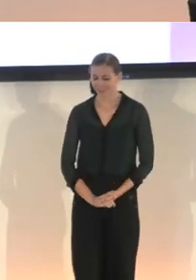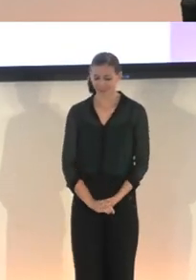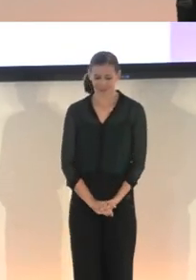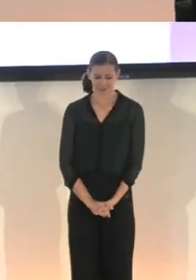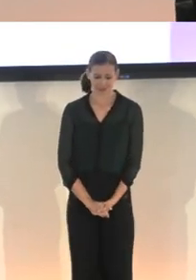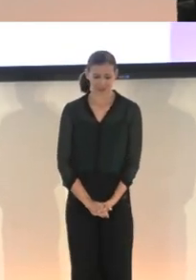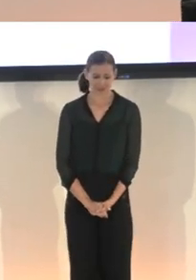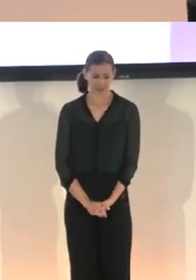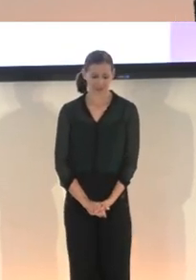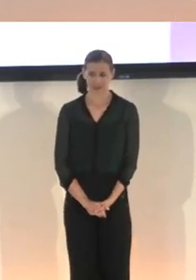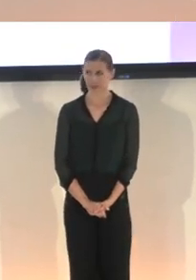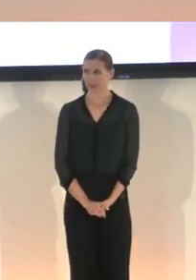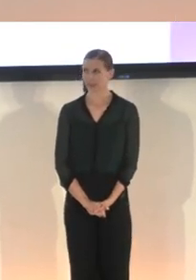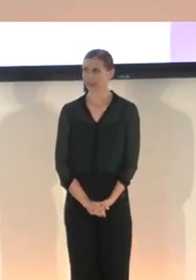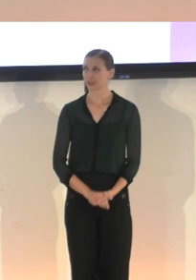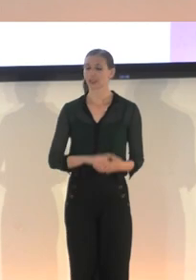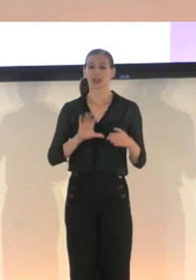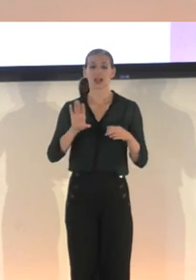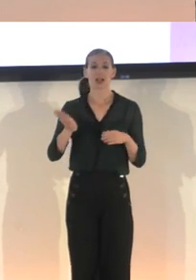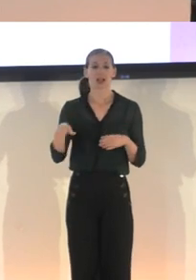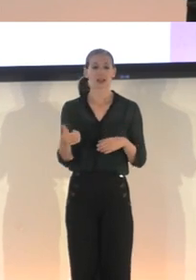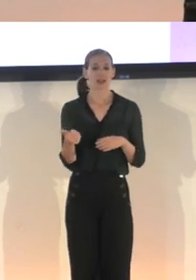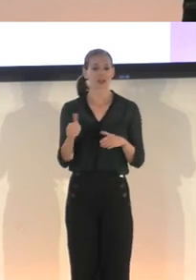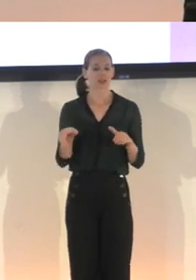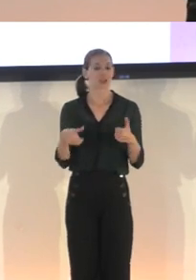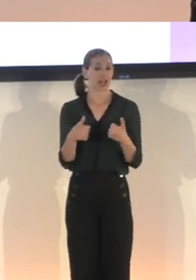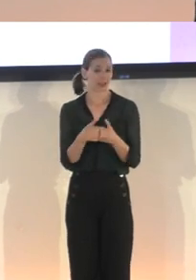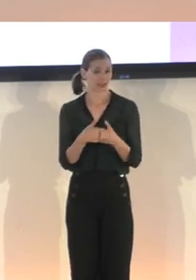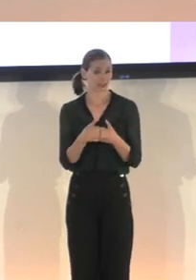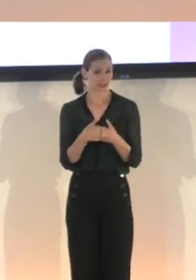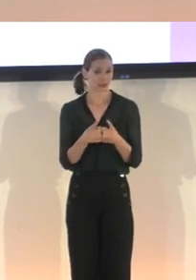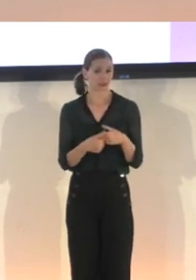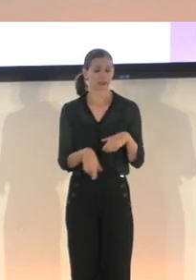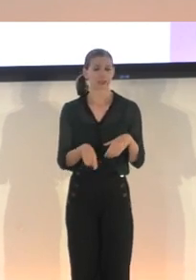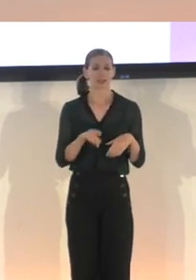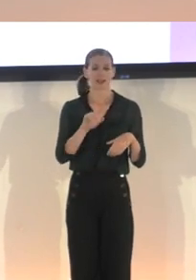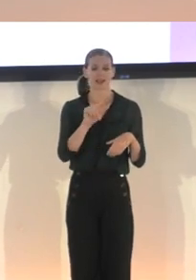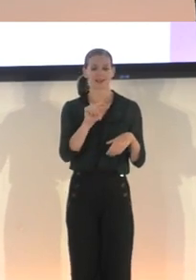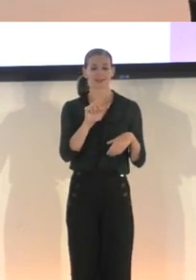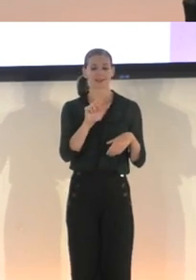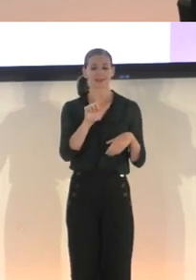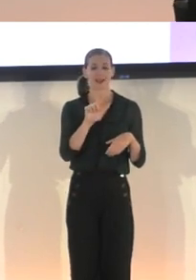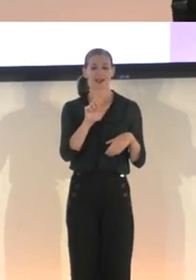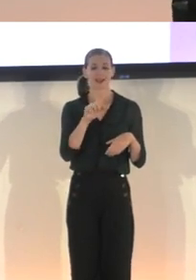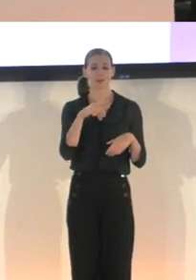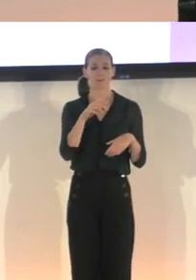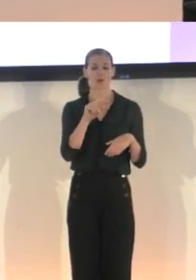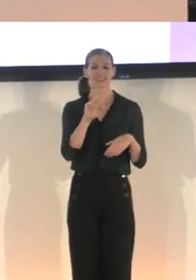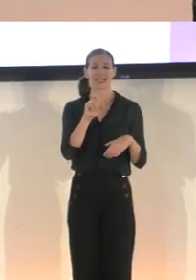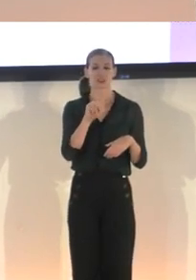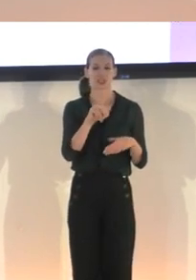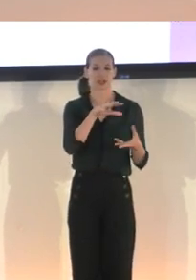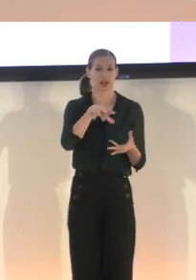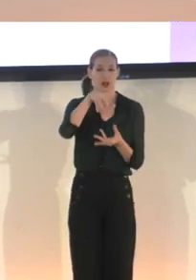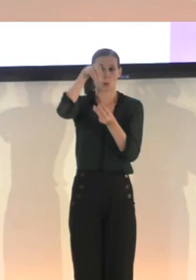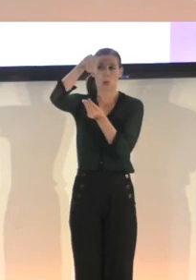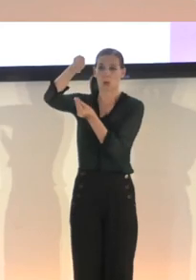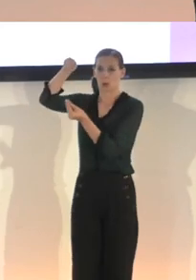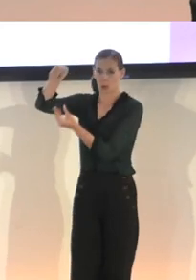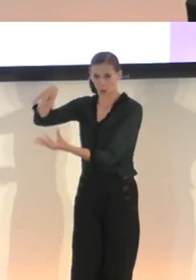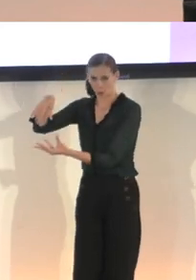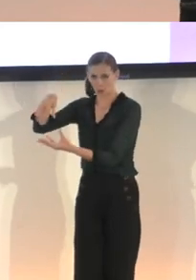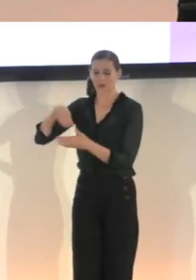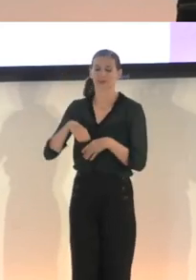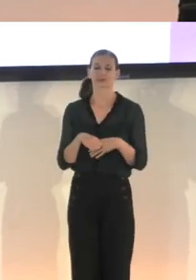Another real difficult challenge for us was our teleportation descriptions. We wanted players to be able